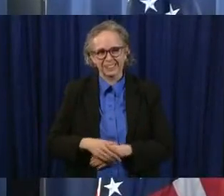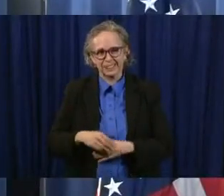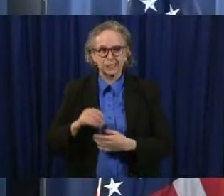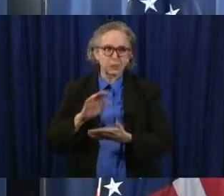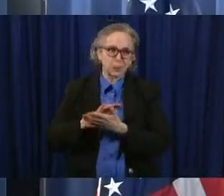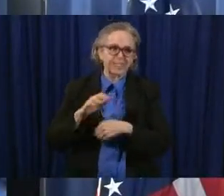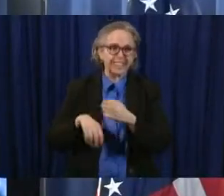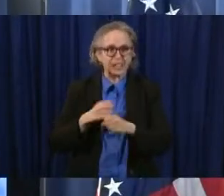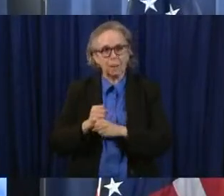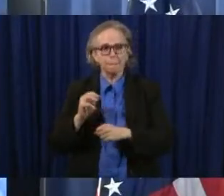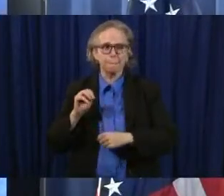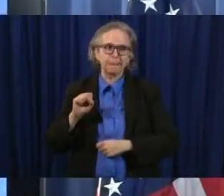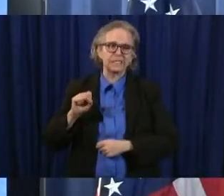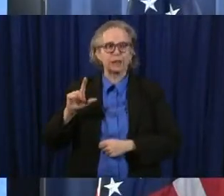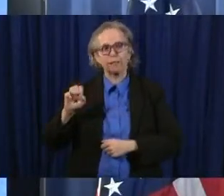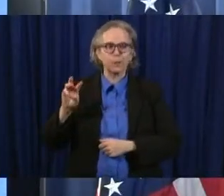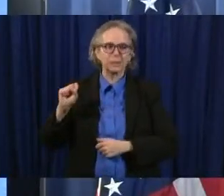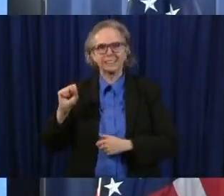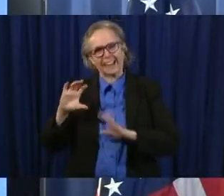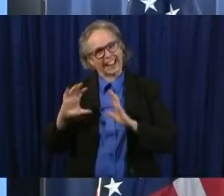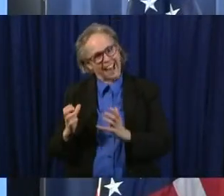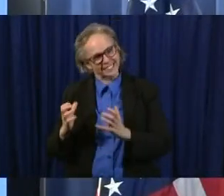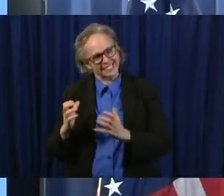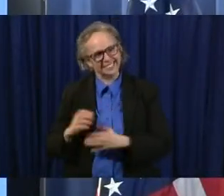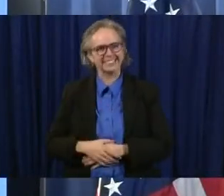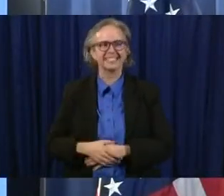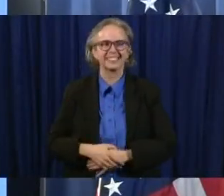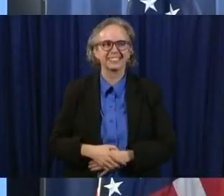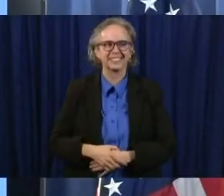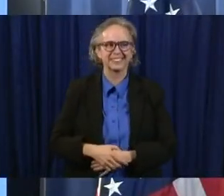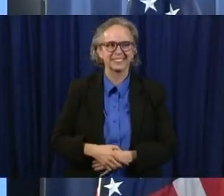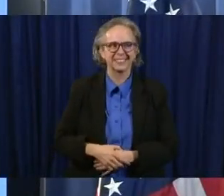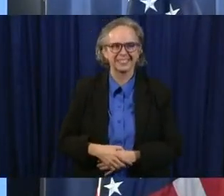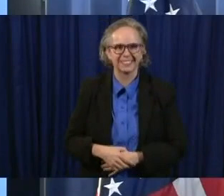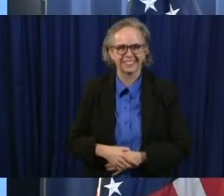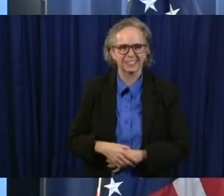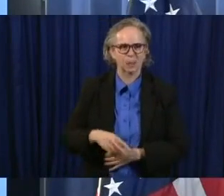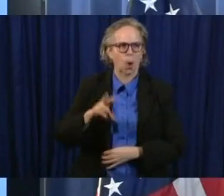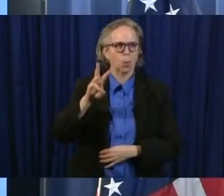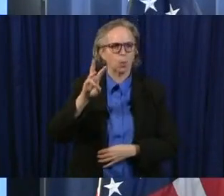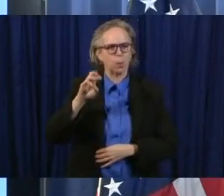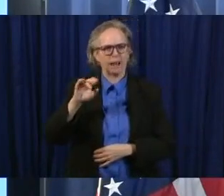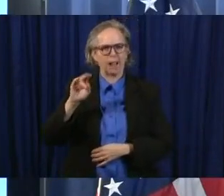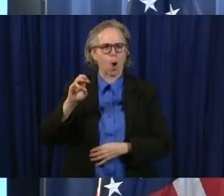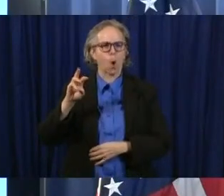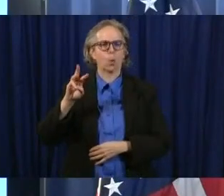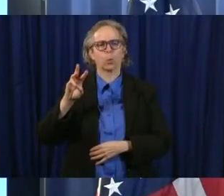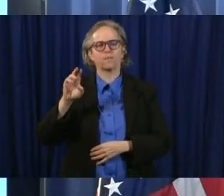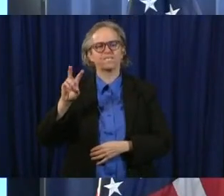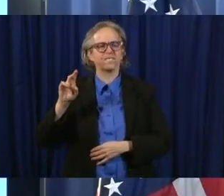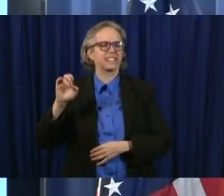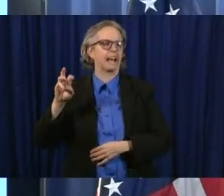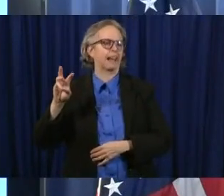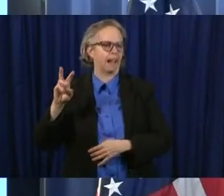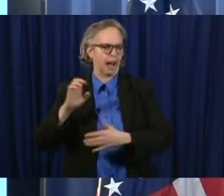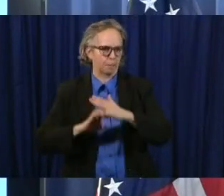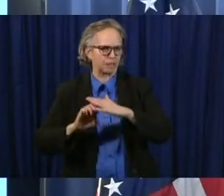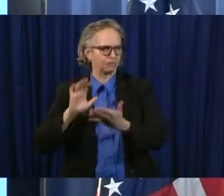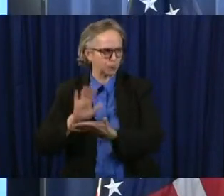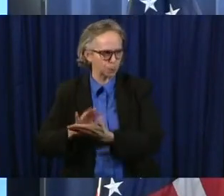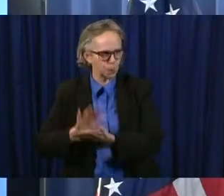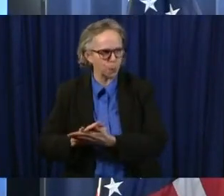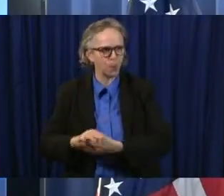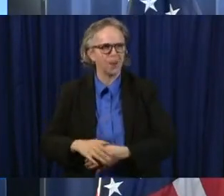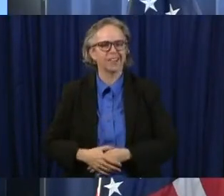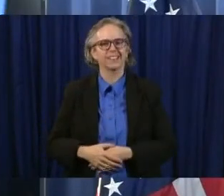lewis's class at willowville elementary school in ohio we have been doing distance